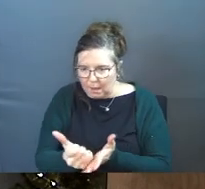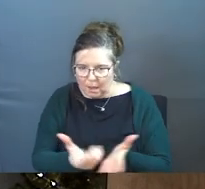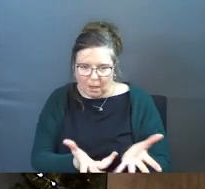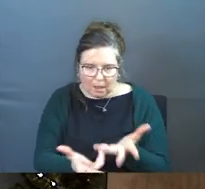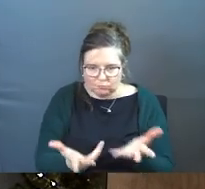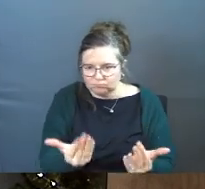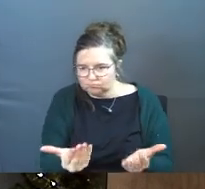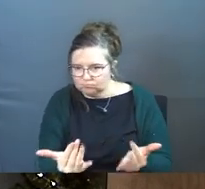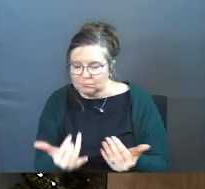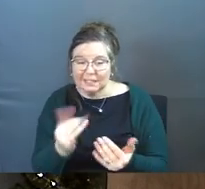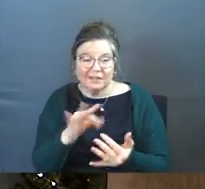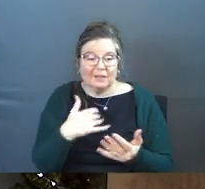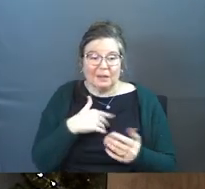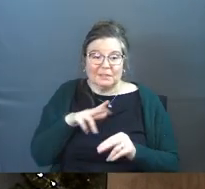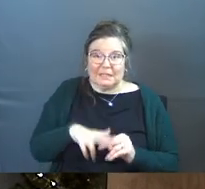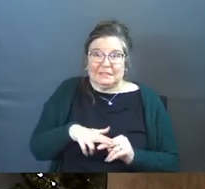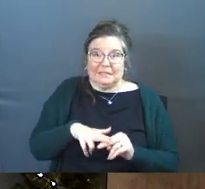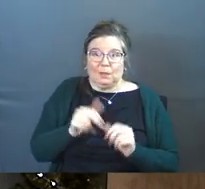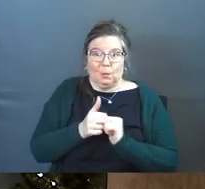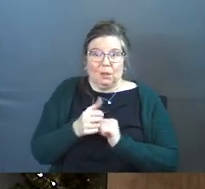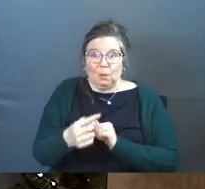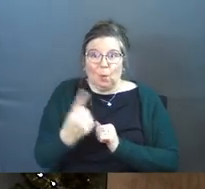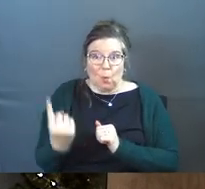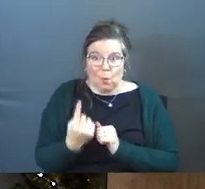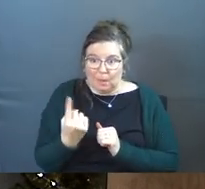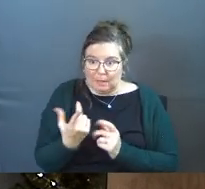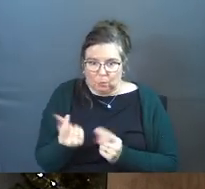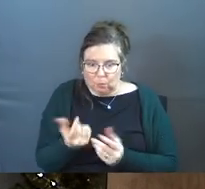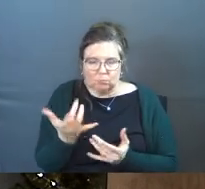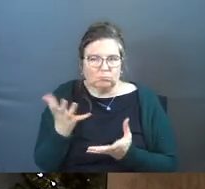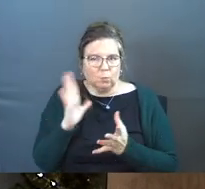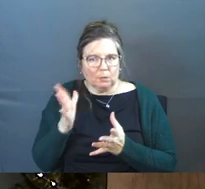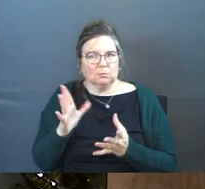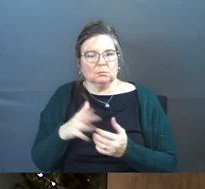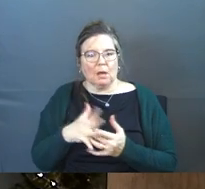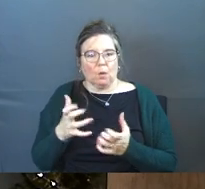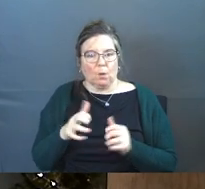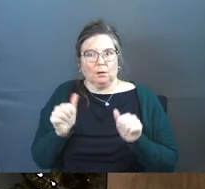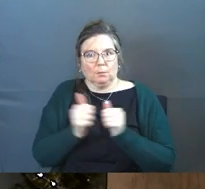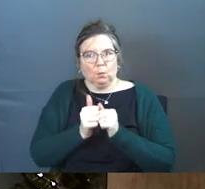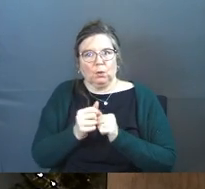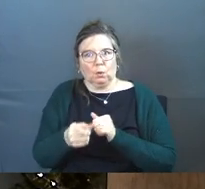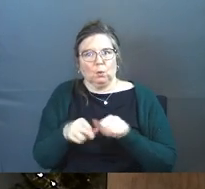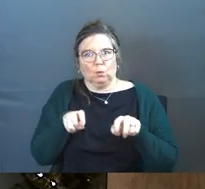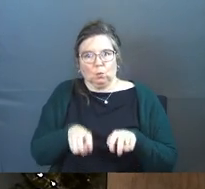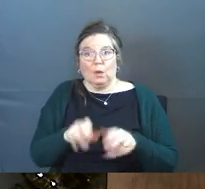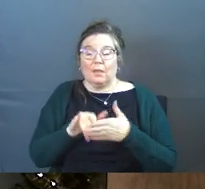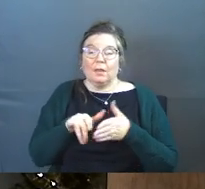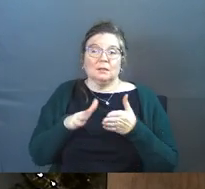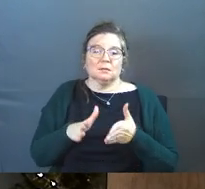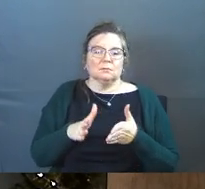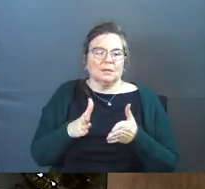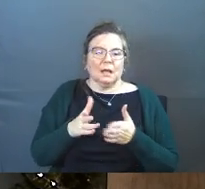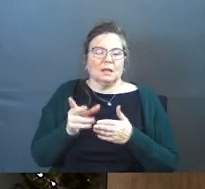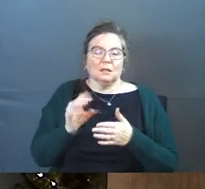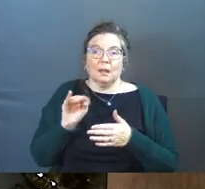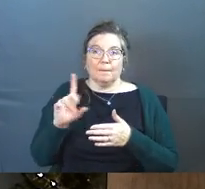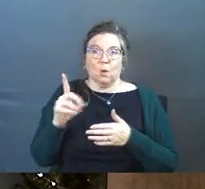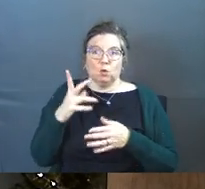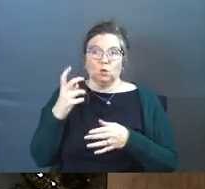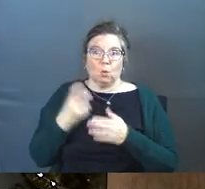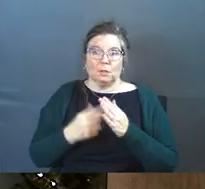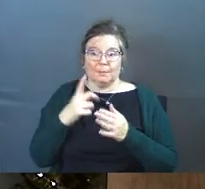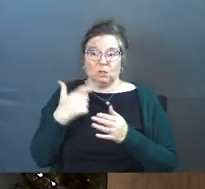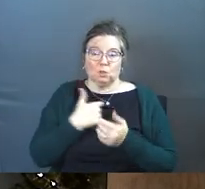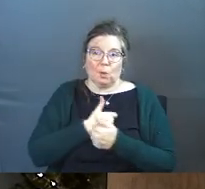do talk to me even if I'm just going to be here present with you I want to be here with you and that's just the way it's just the mode that you